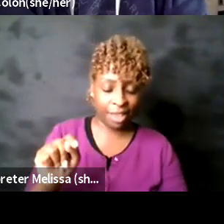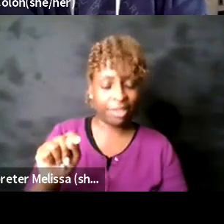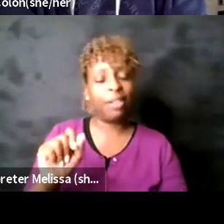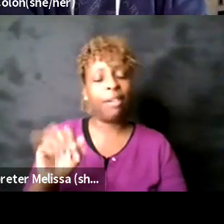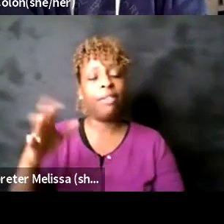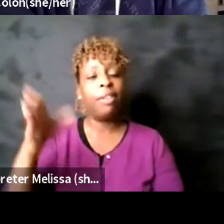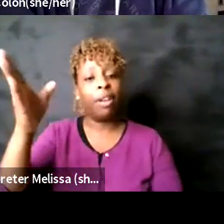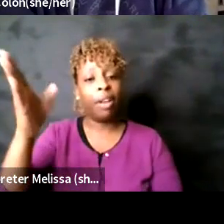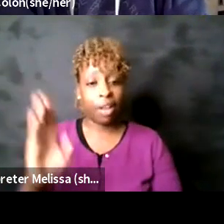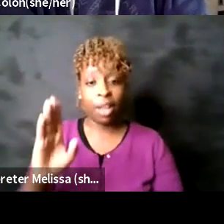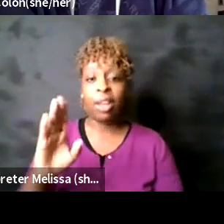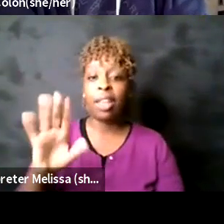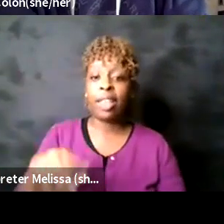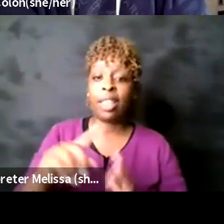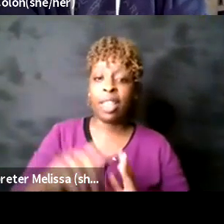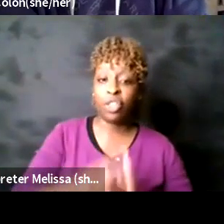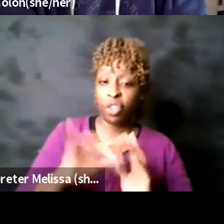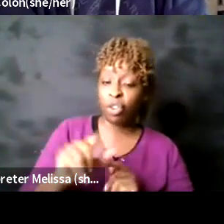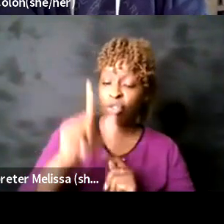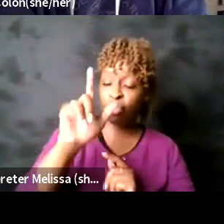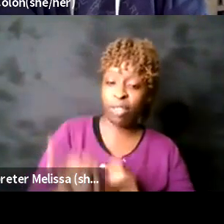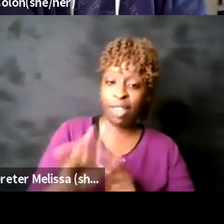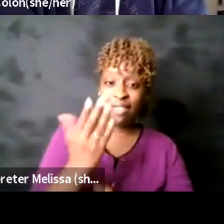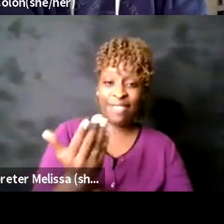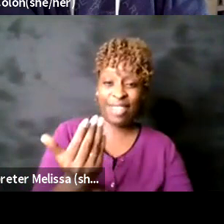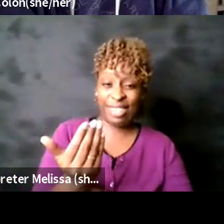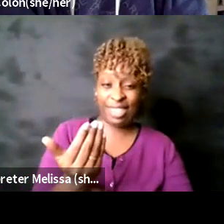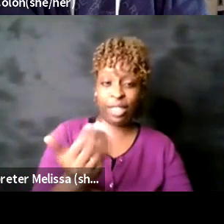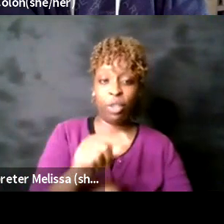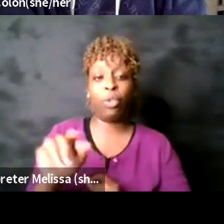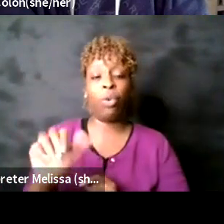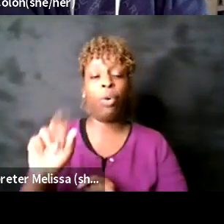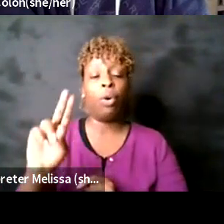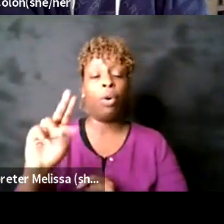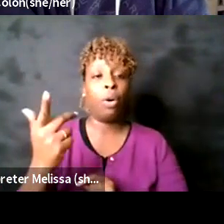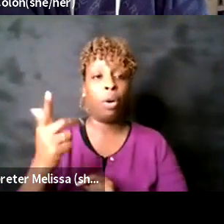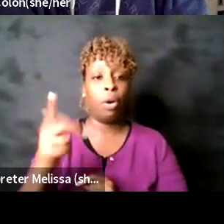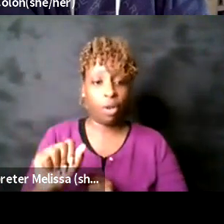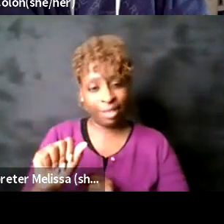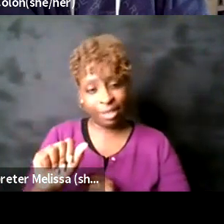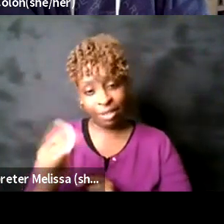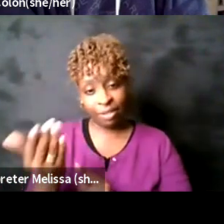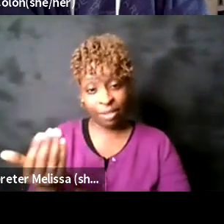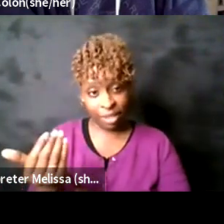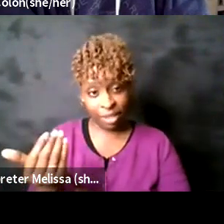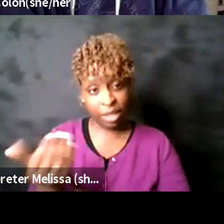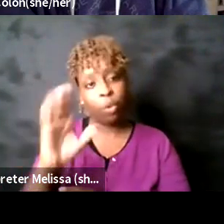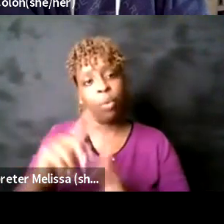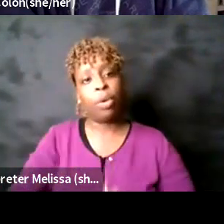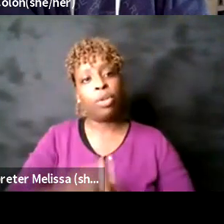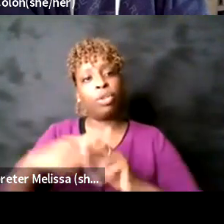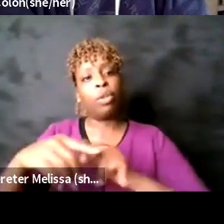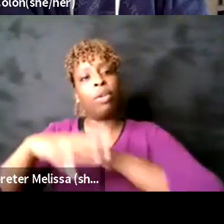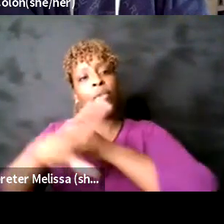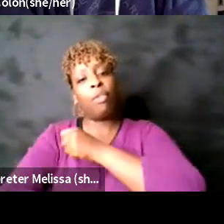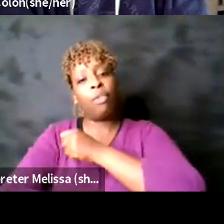and opening up to single ticket buyers in august 15th you're looking at that timeline that means that we are anticipating opening in the fall again barring any